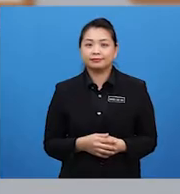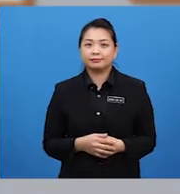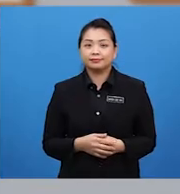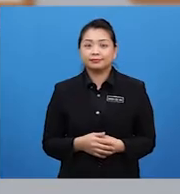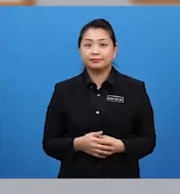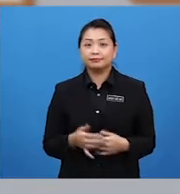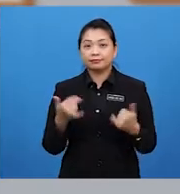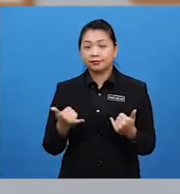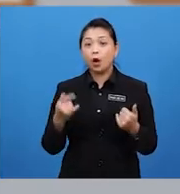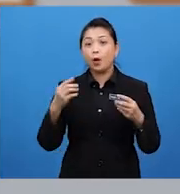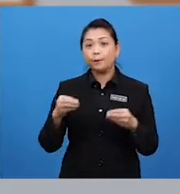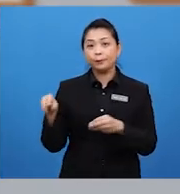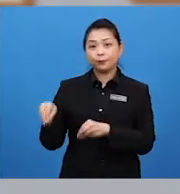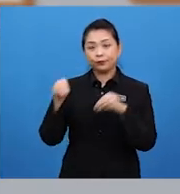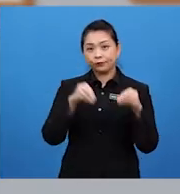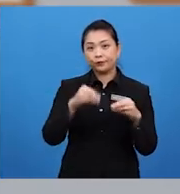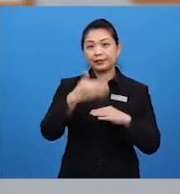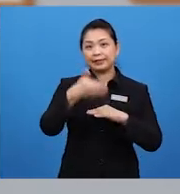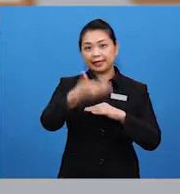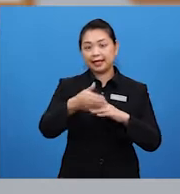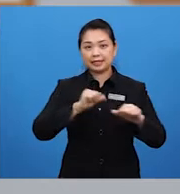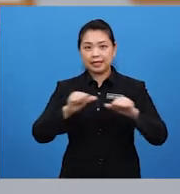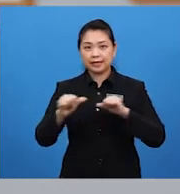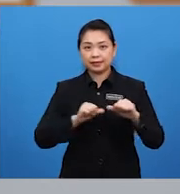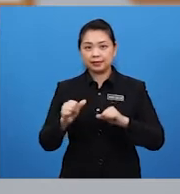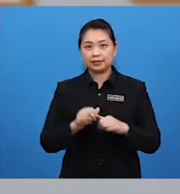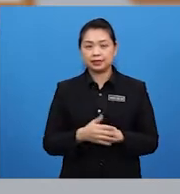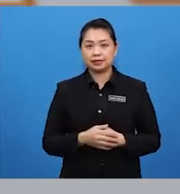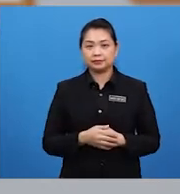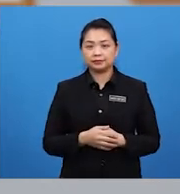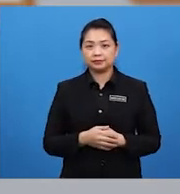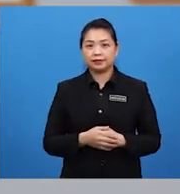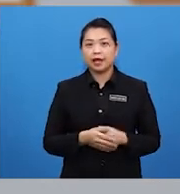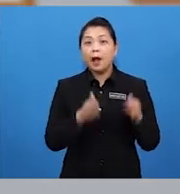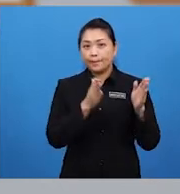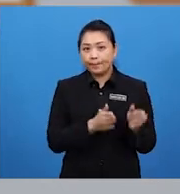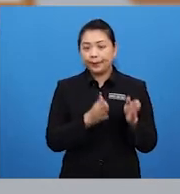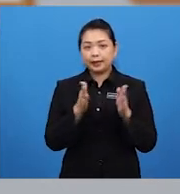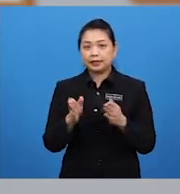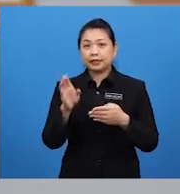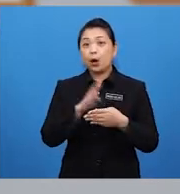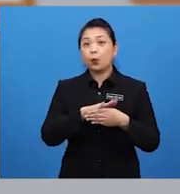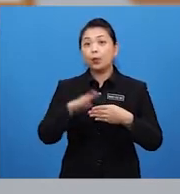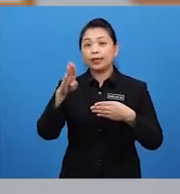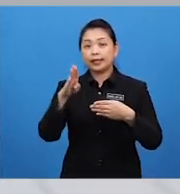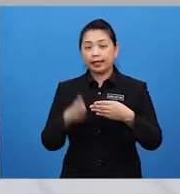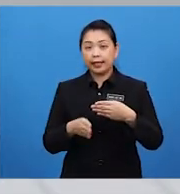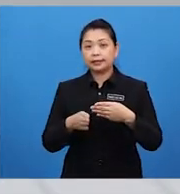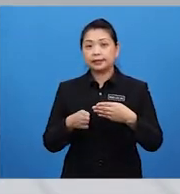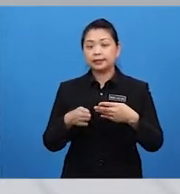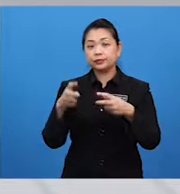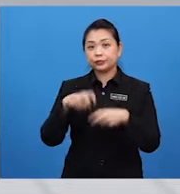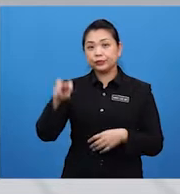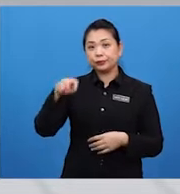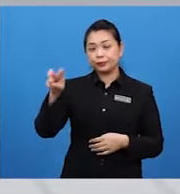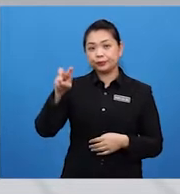Let's move to our next activity. Planning a weekend trip. You